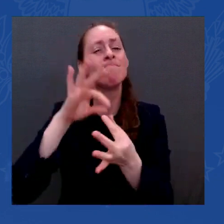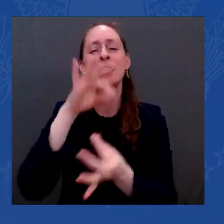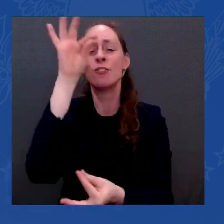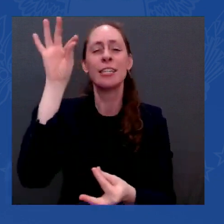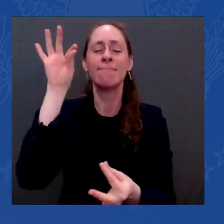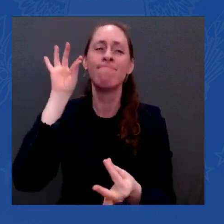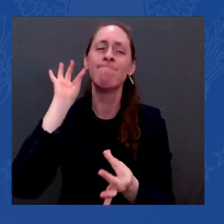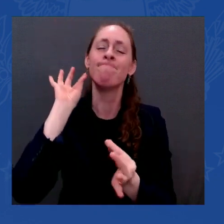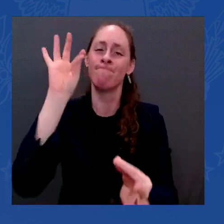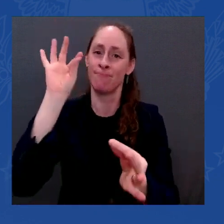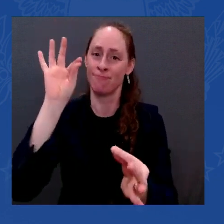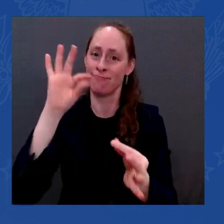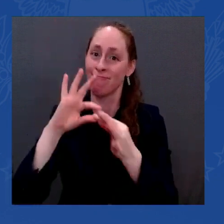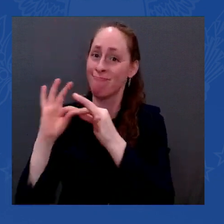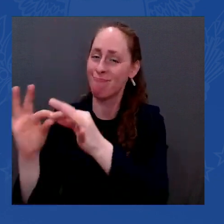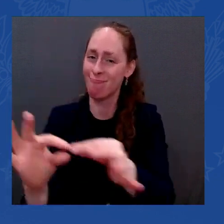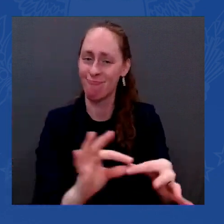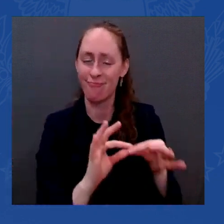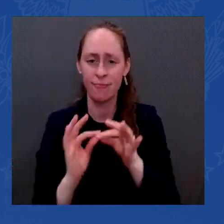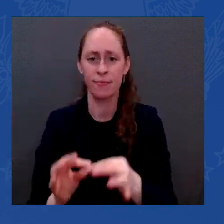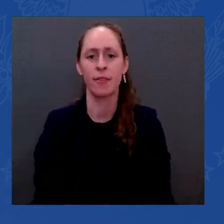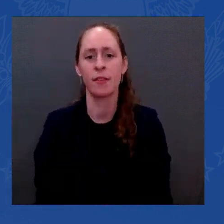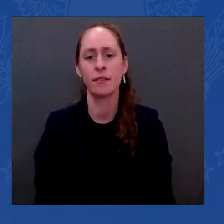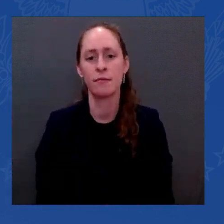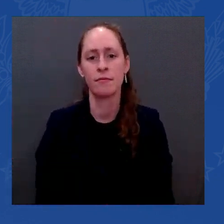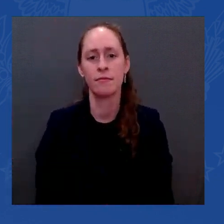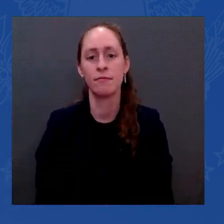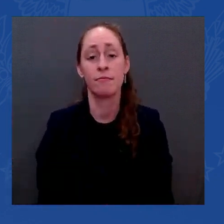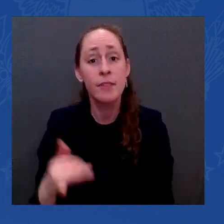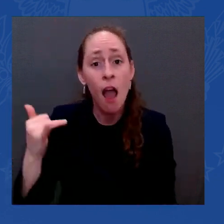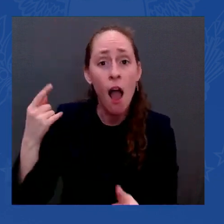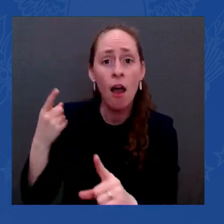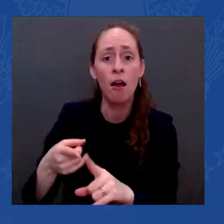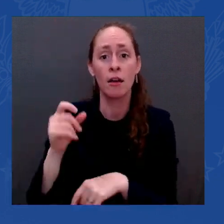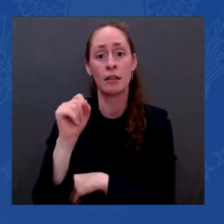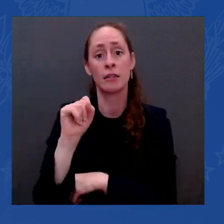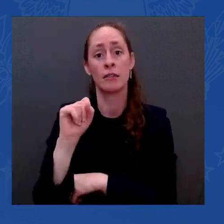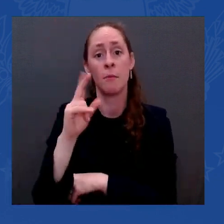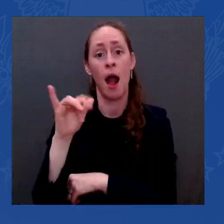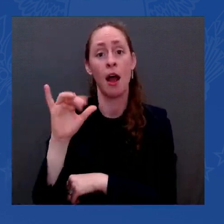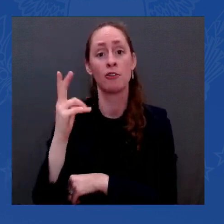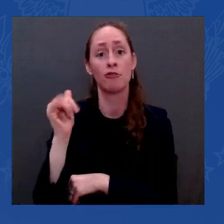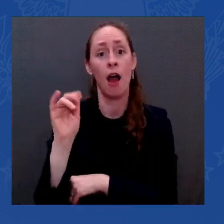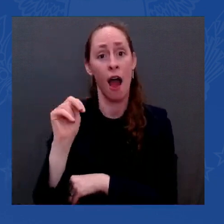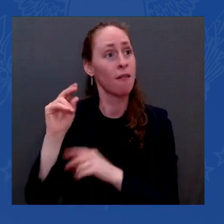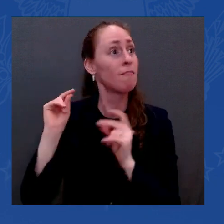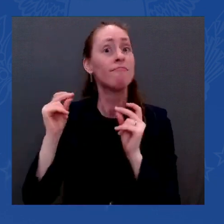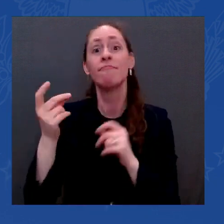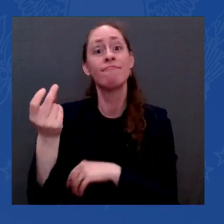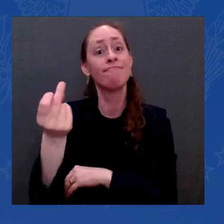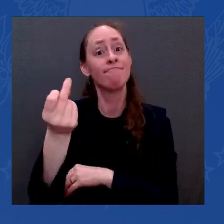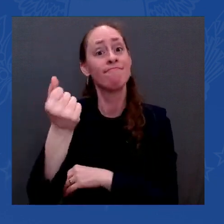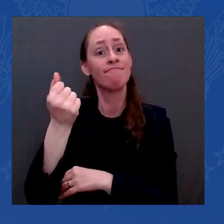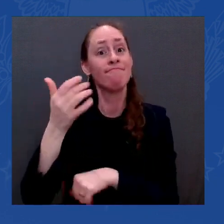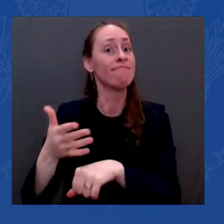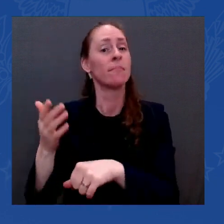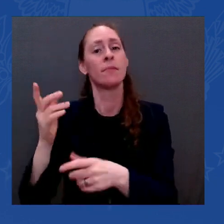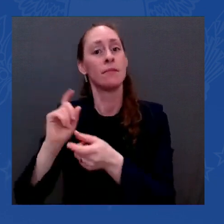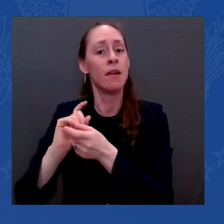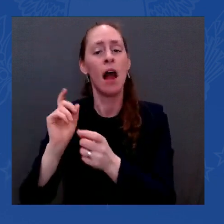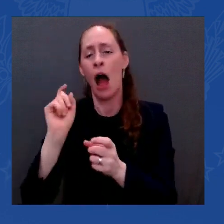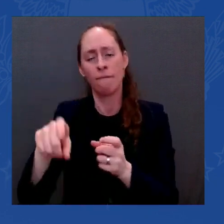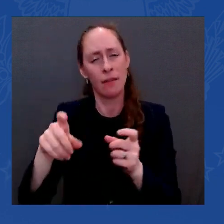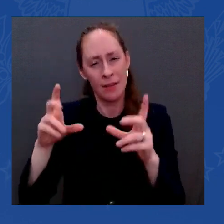It's going to require capital, it's going to require perseverance, it's going to require strong coordination between the upstream and the downstream,